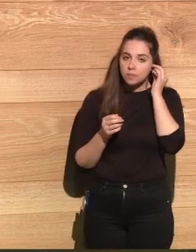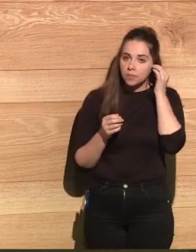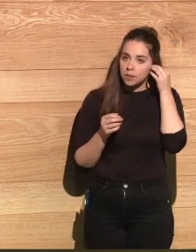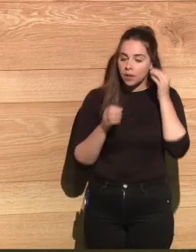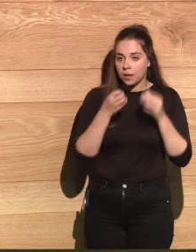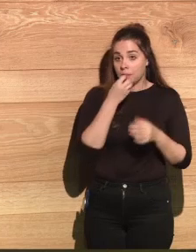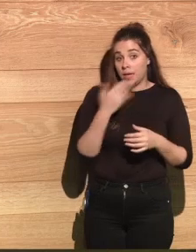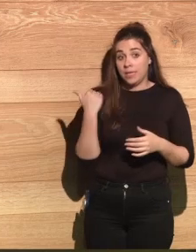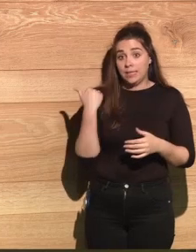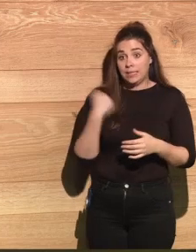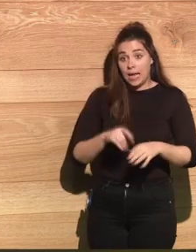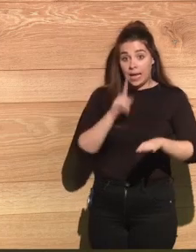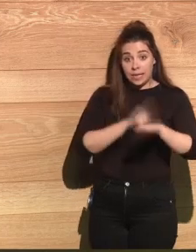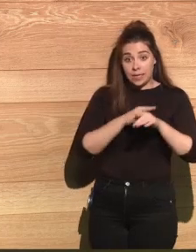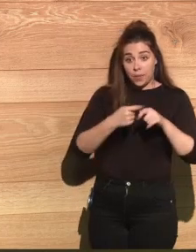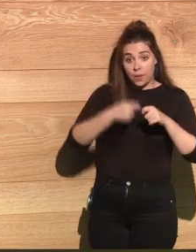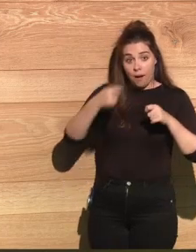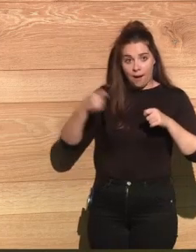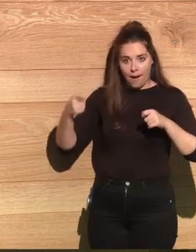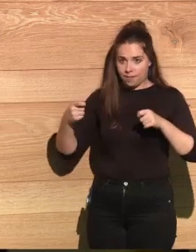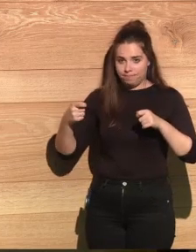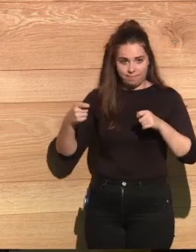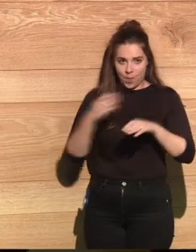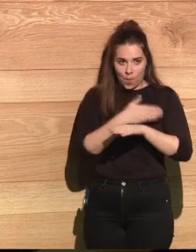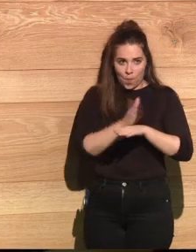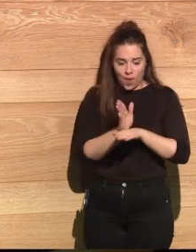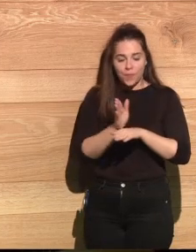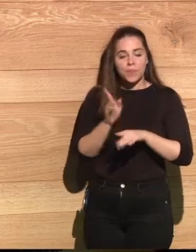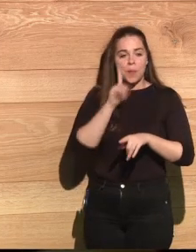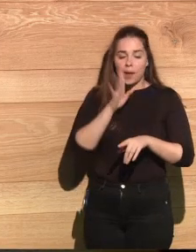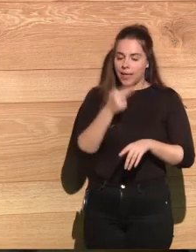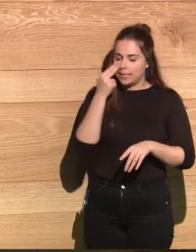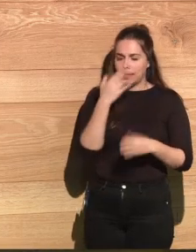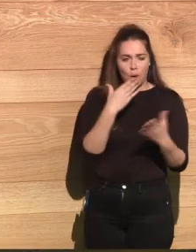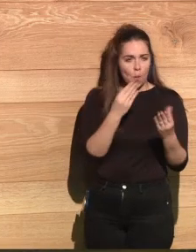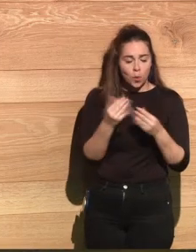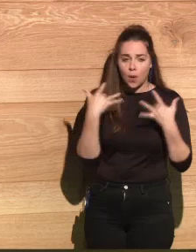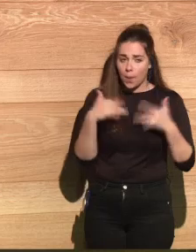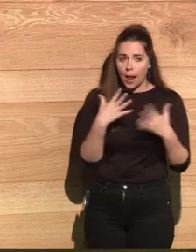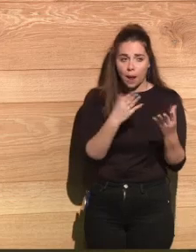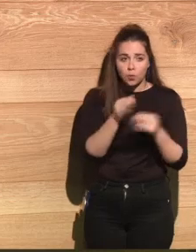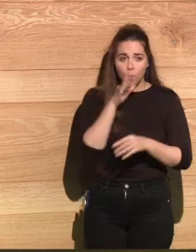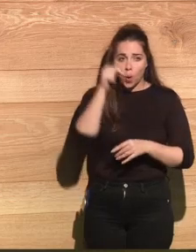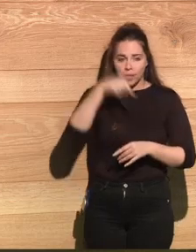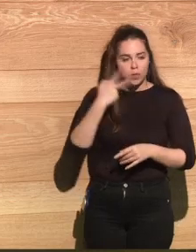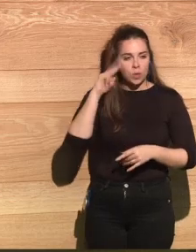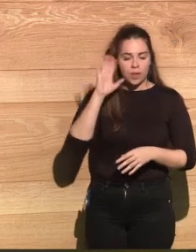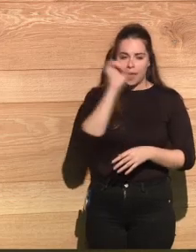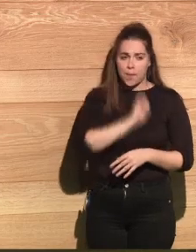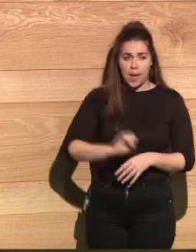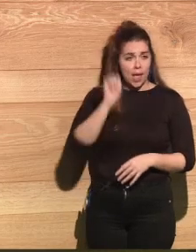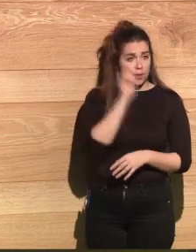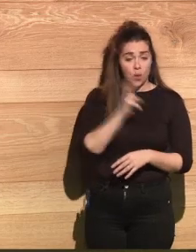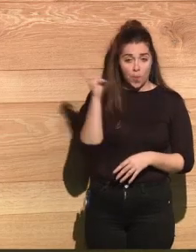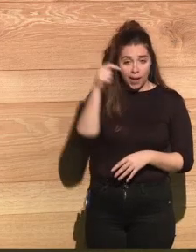And we don't have any more time. see you're quite interested and it makes me very happy. It has been a